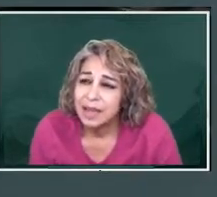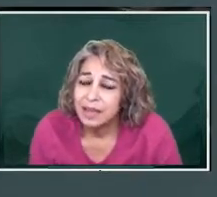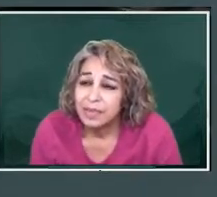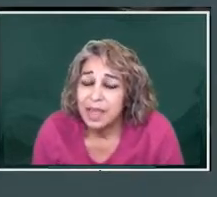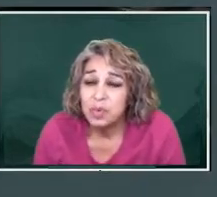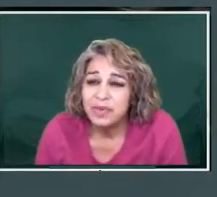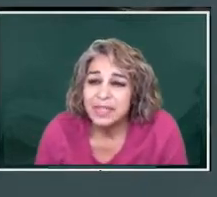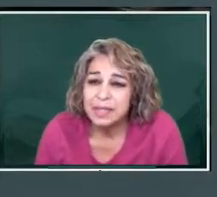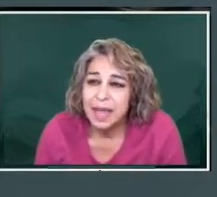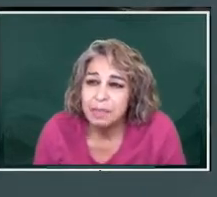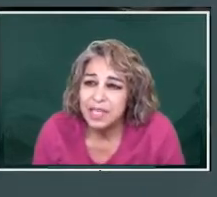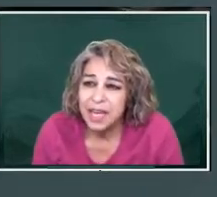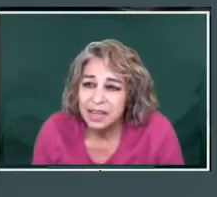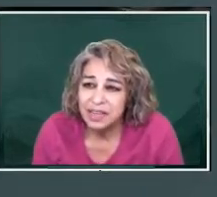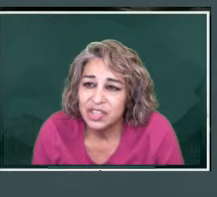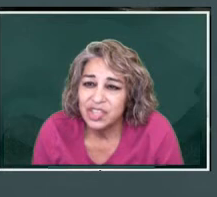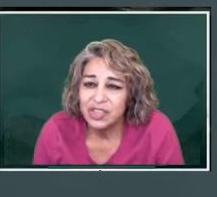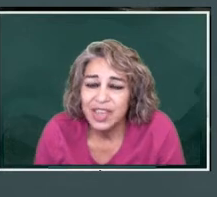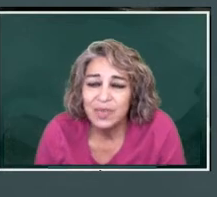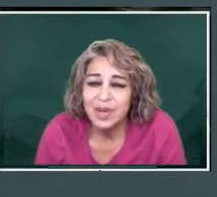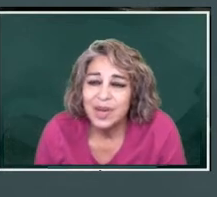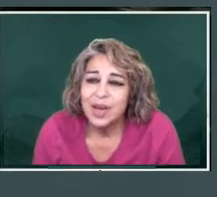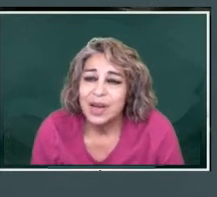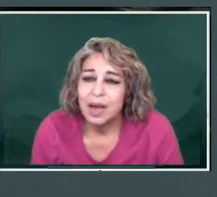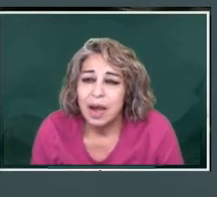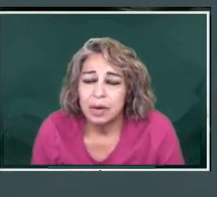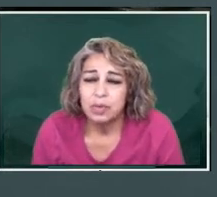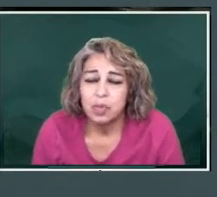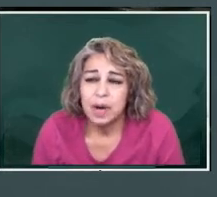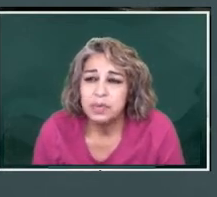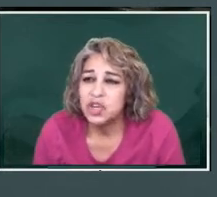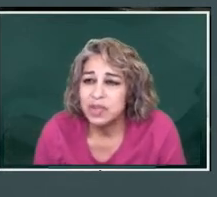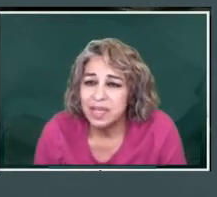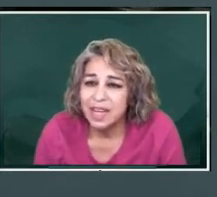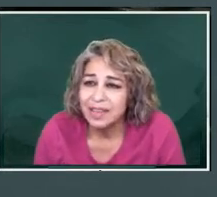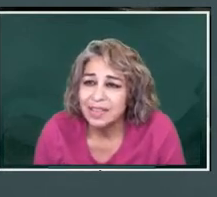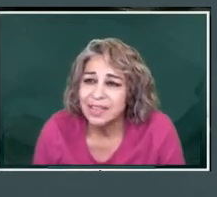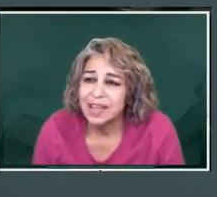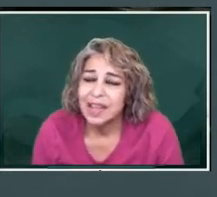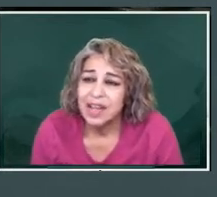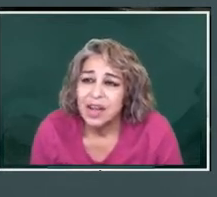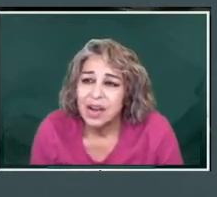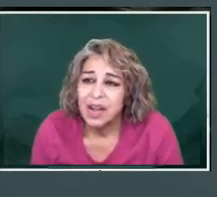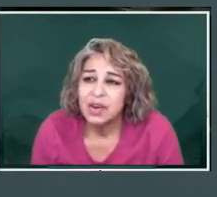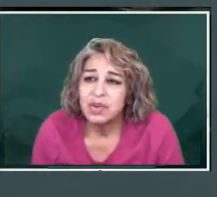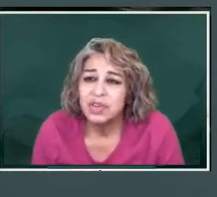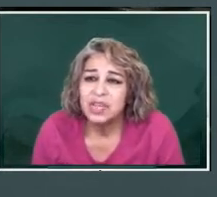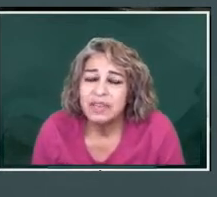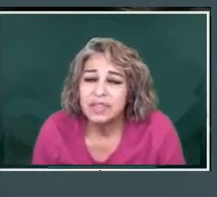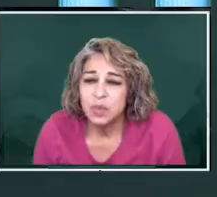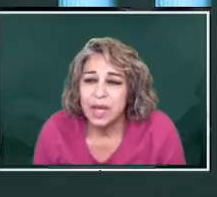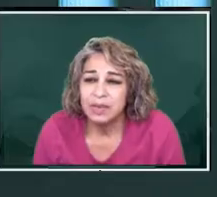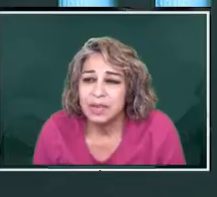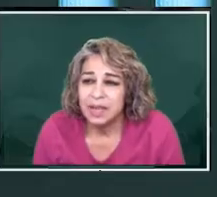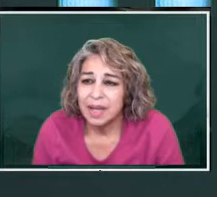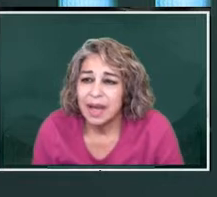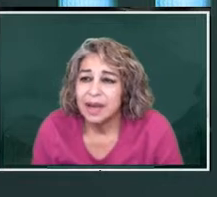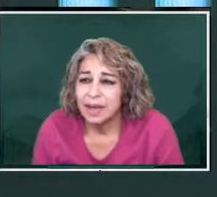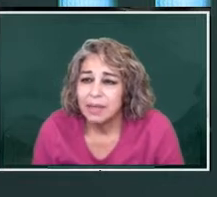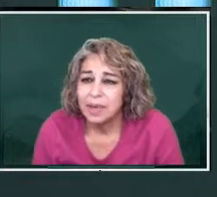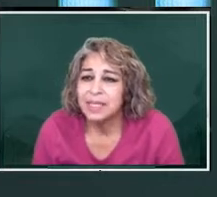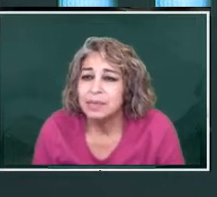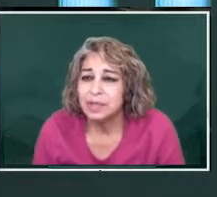they would even sabotage, they would rupture the ducts in order to leave us without